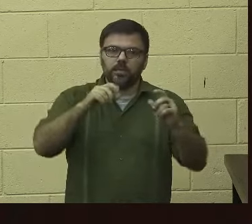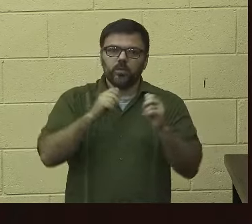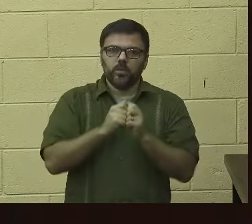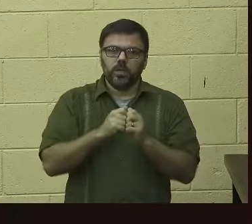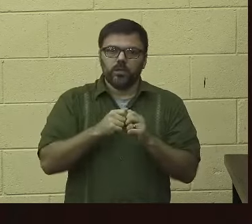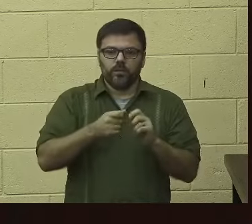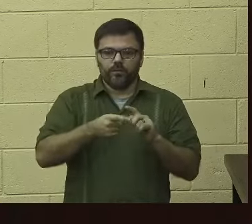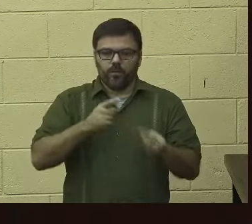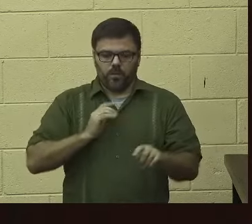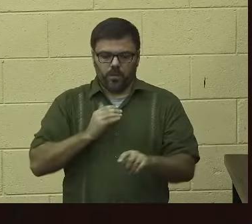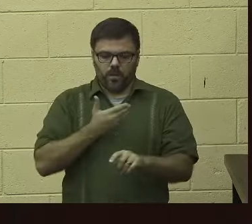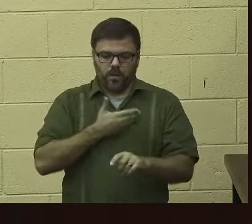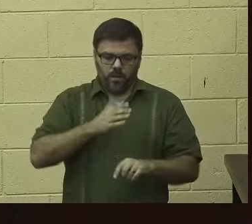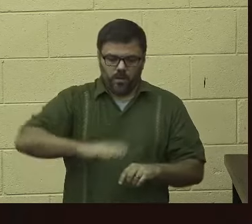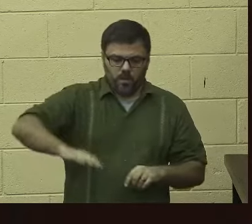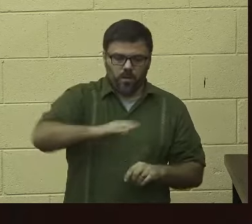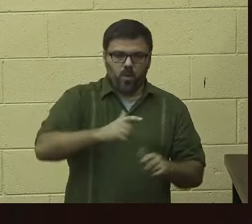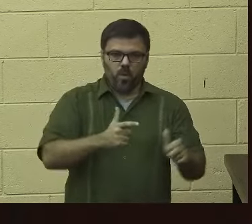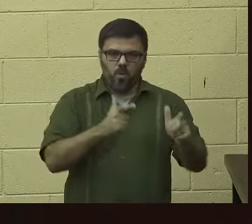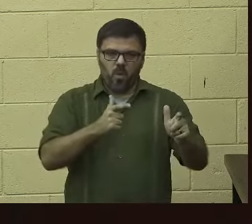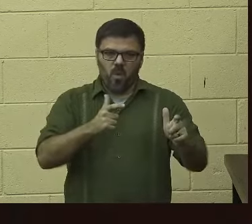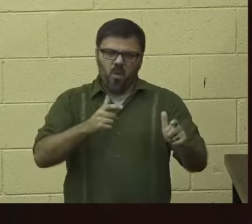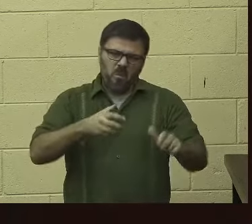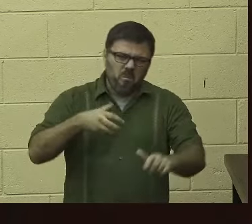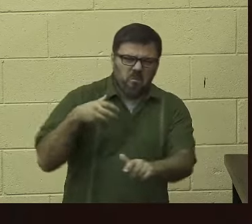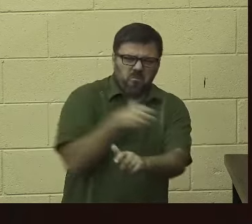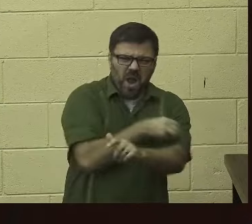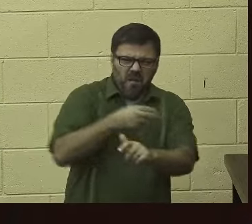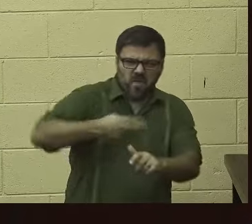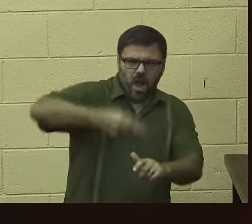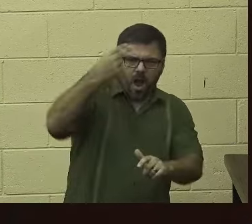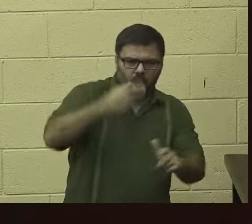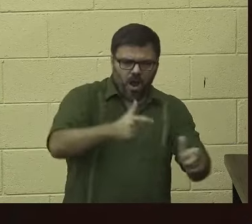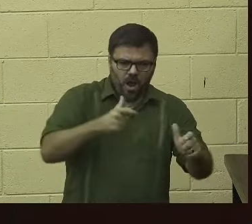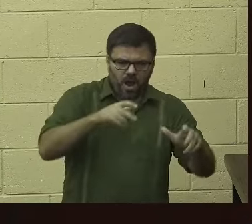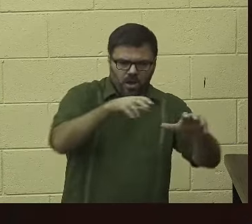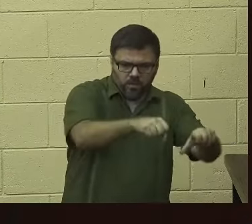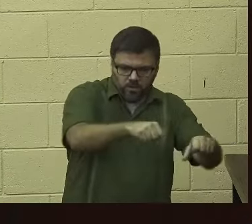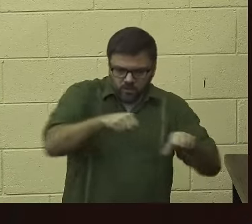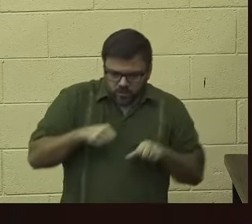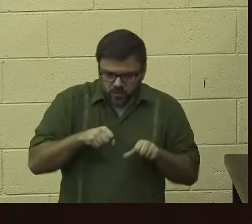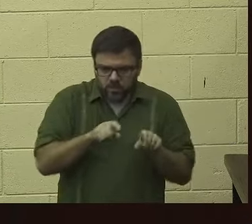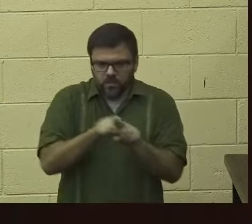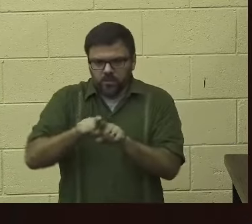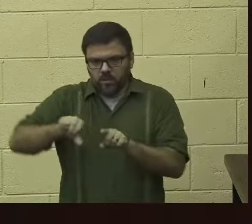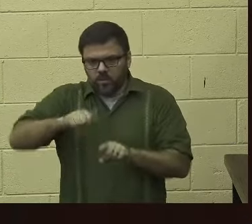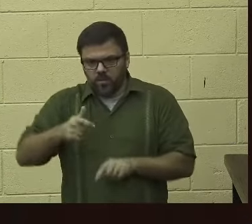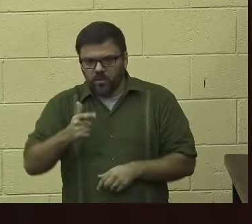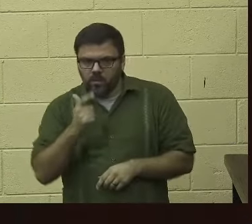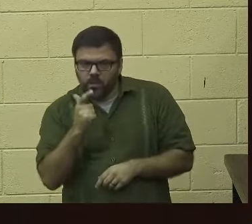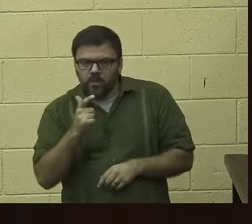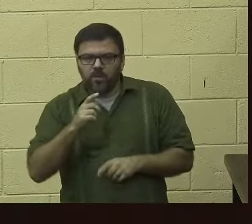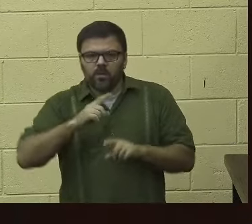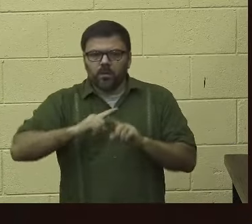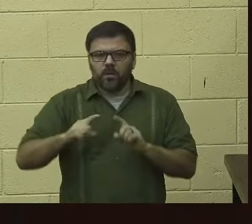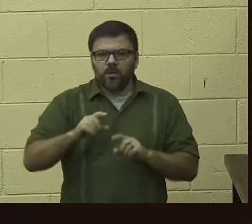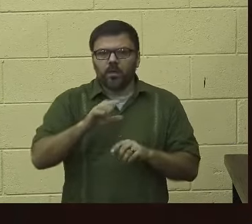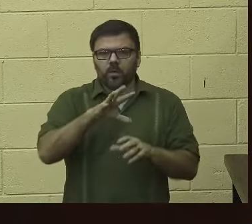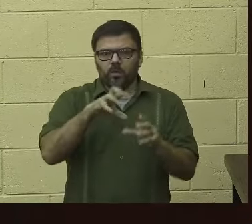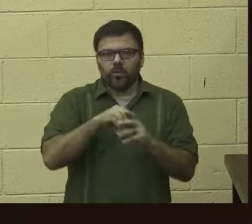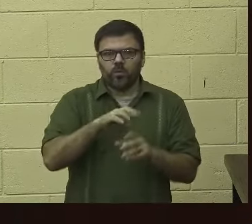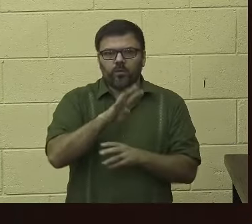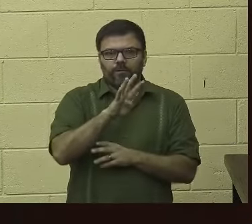our streets high-powered weapons and other firearms, including two .40 caliber